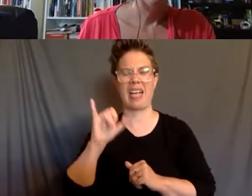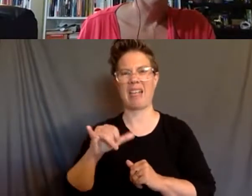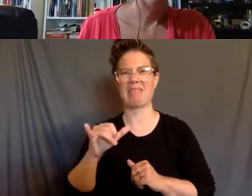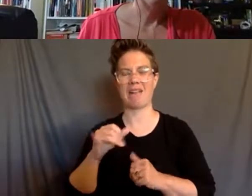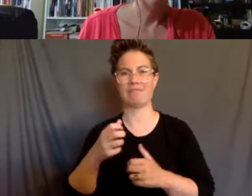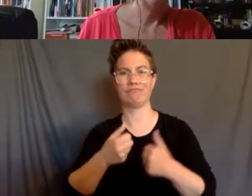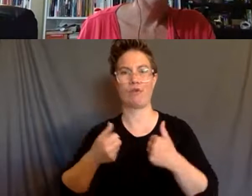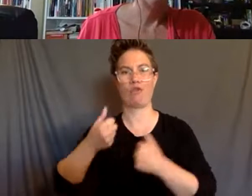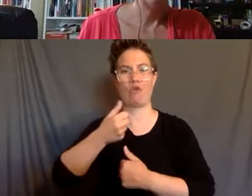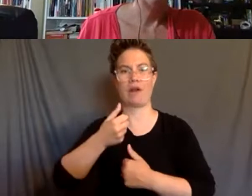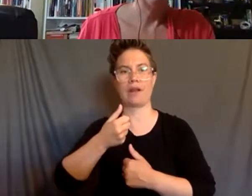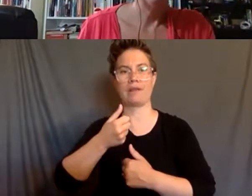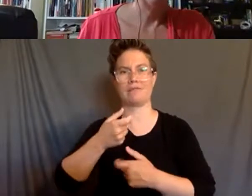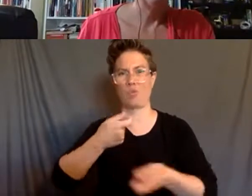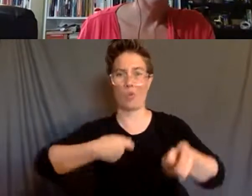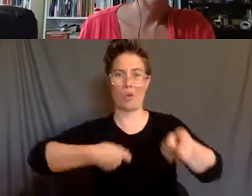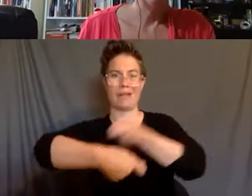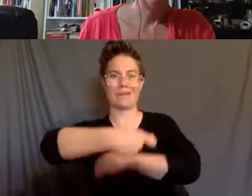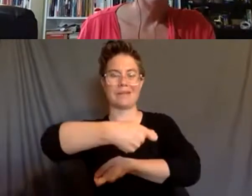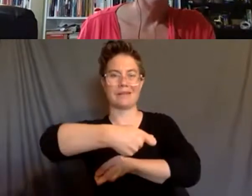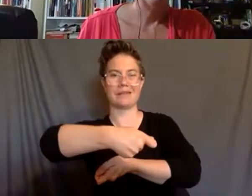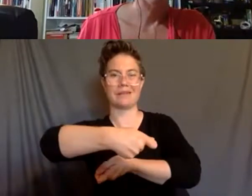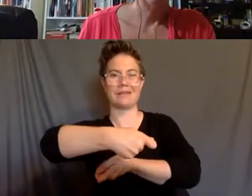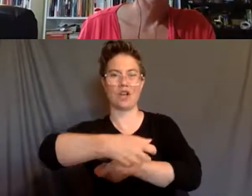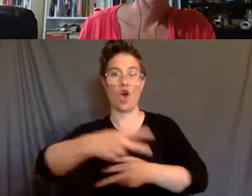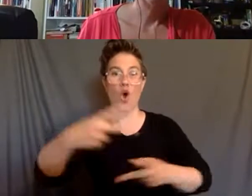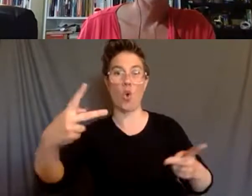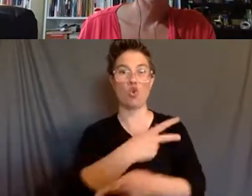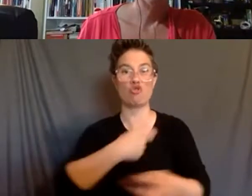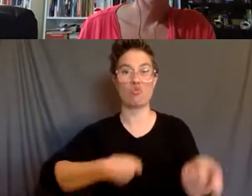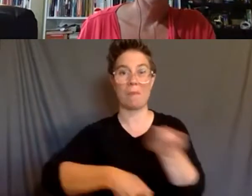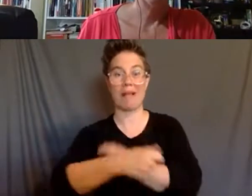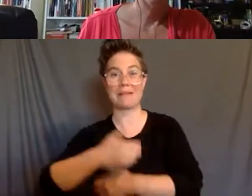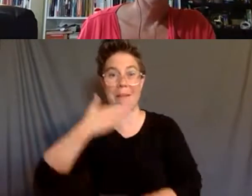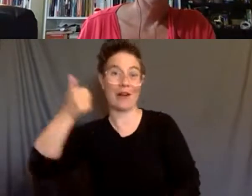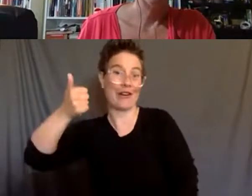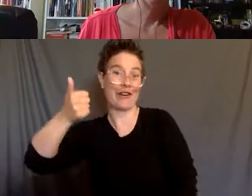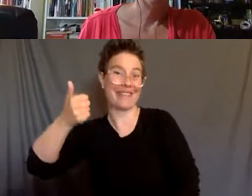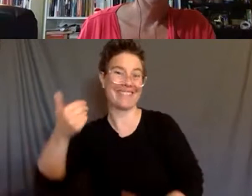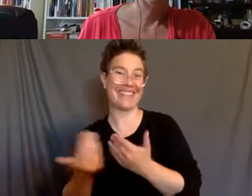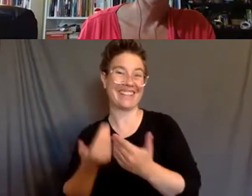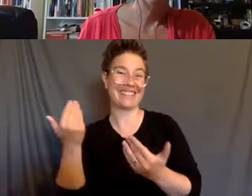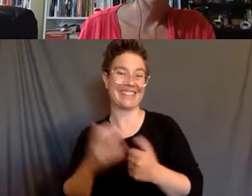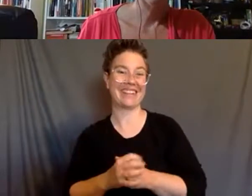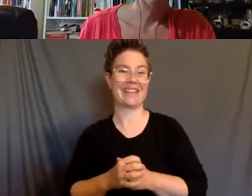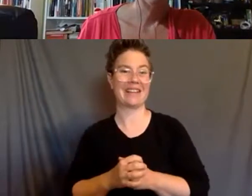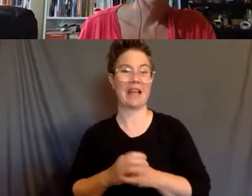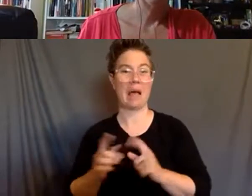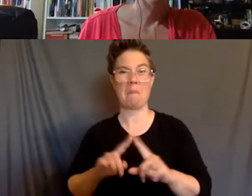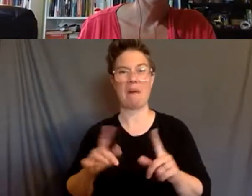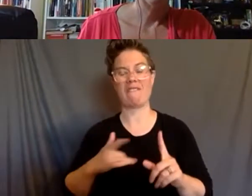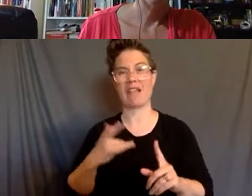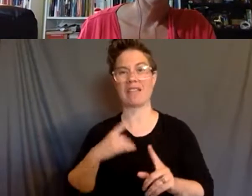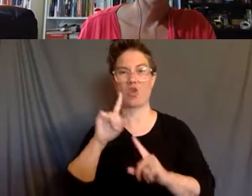our lives. And we're just replacing the worser version or something. And I think this is a question that can, uh, that is really provoked by